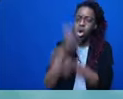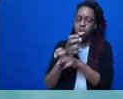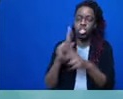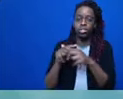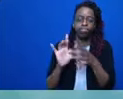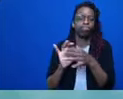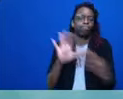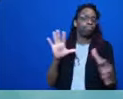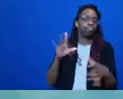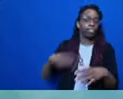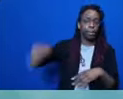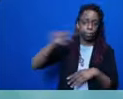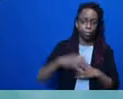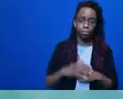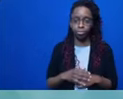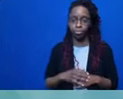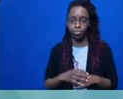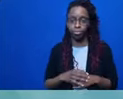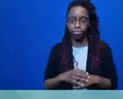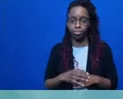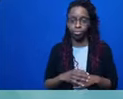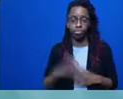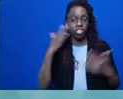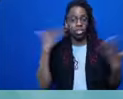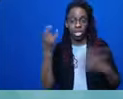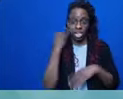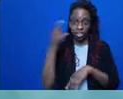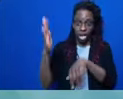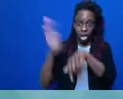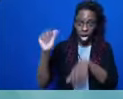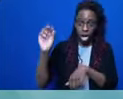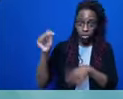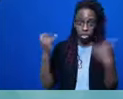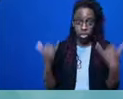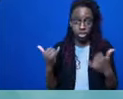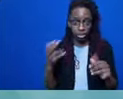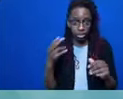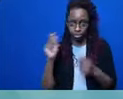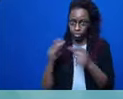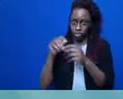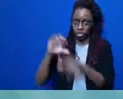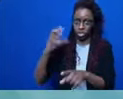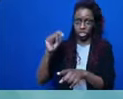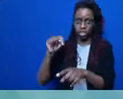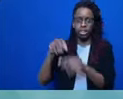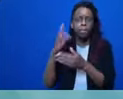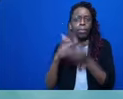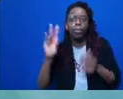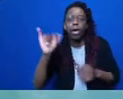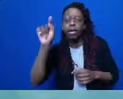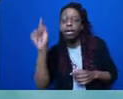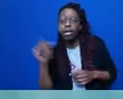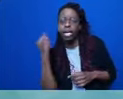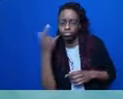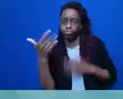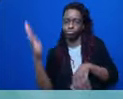in the chat, in some way for perpetuating any of these, please understand that it is not